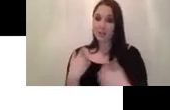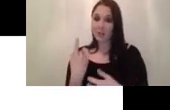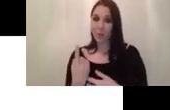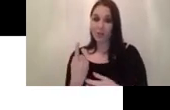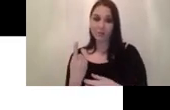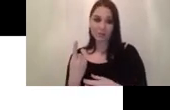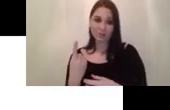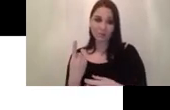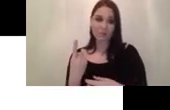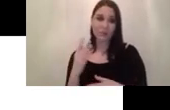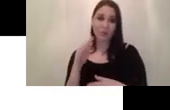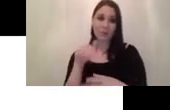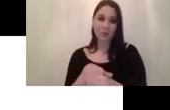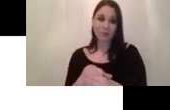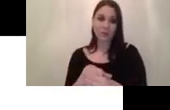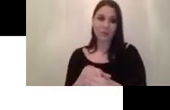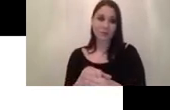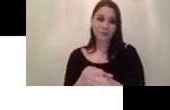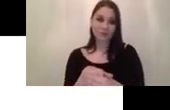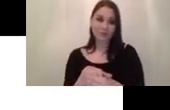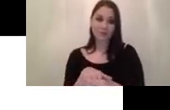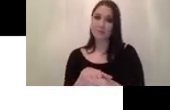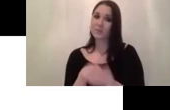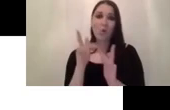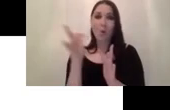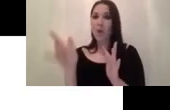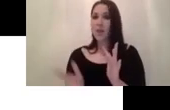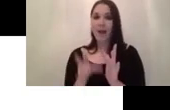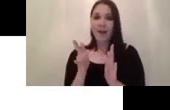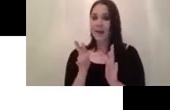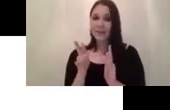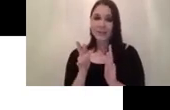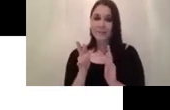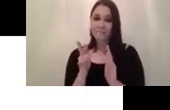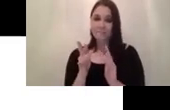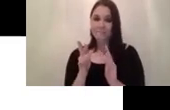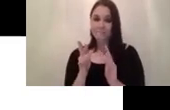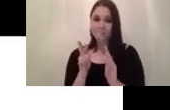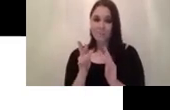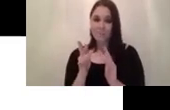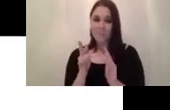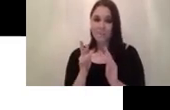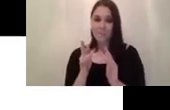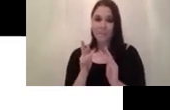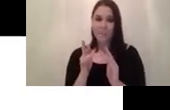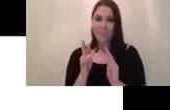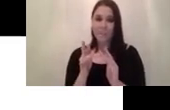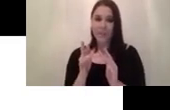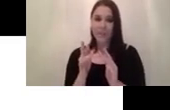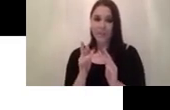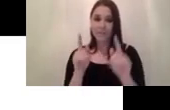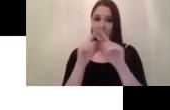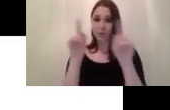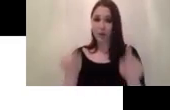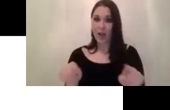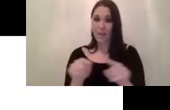first of all this is not a online method it takes the current frame